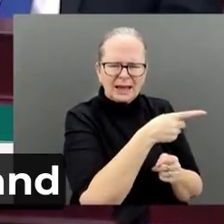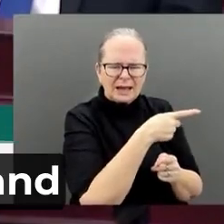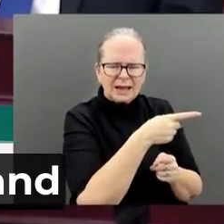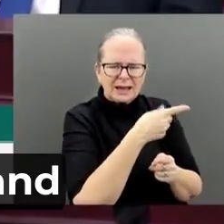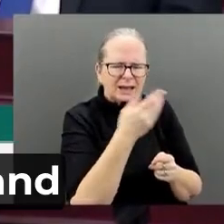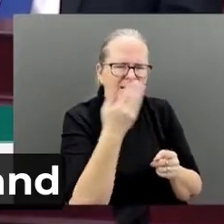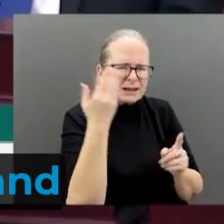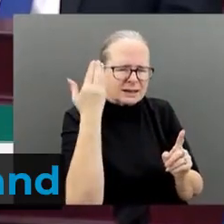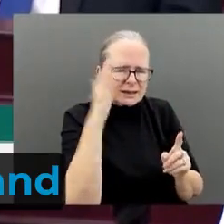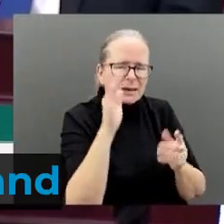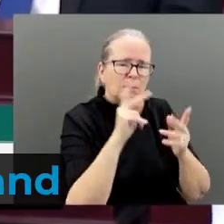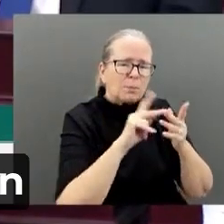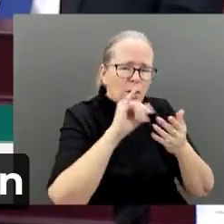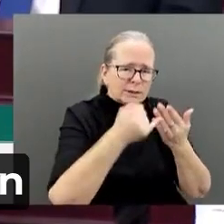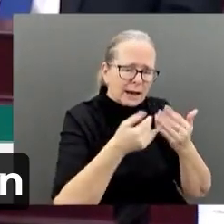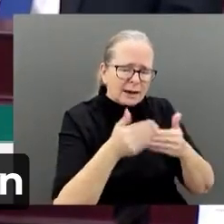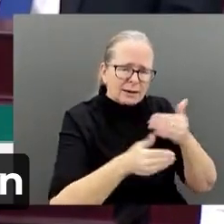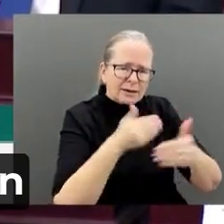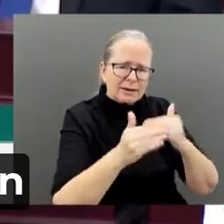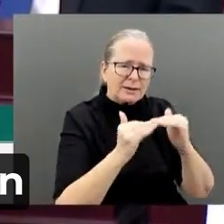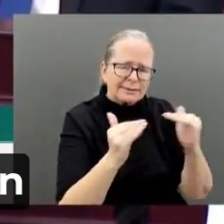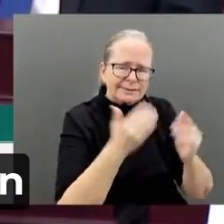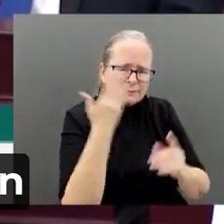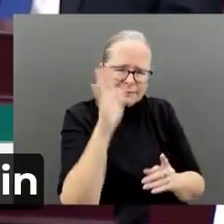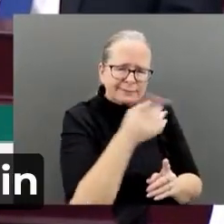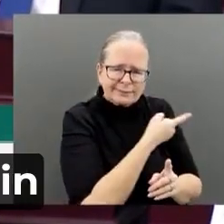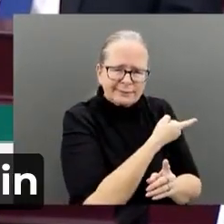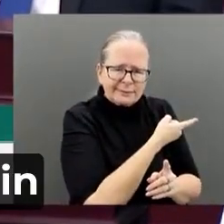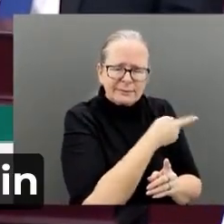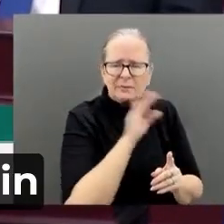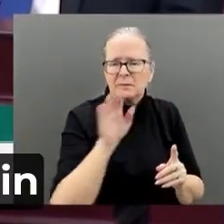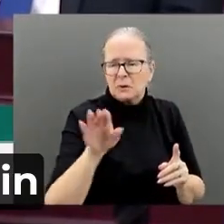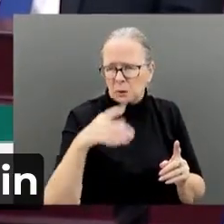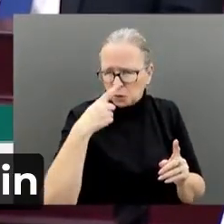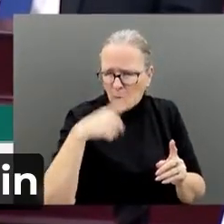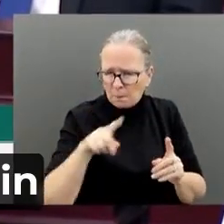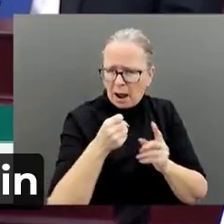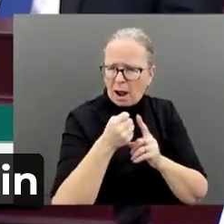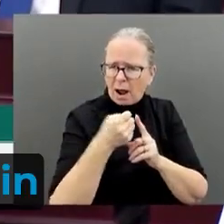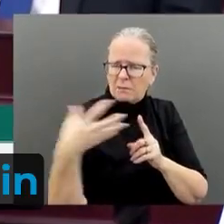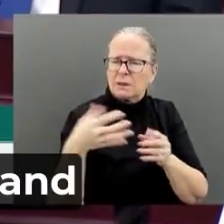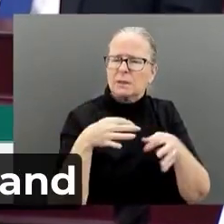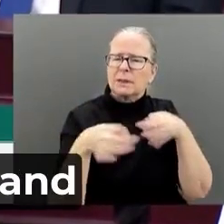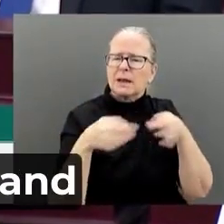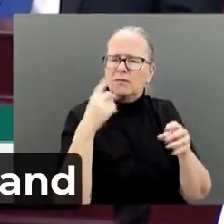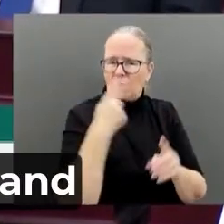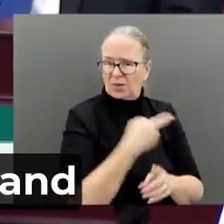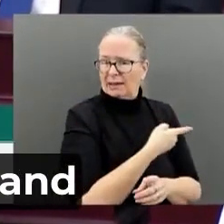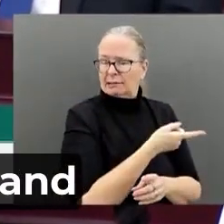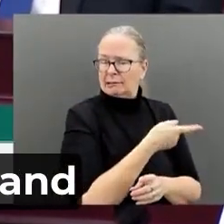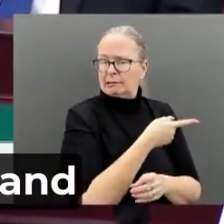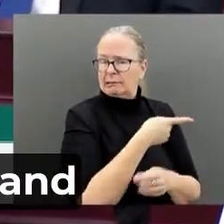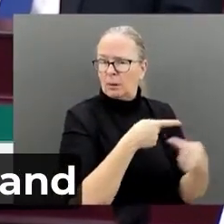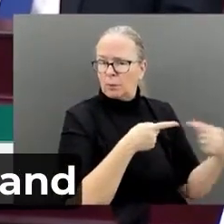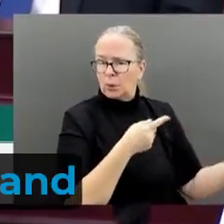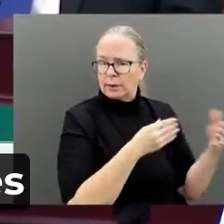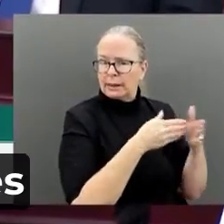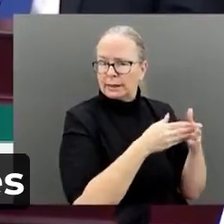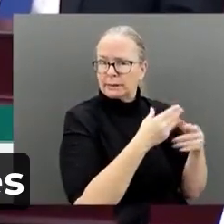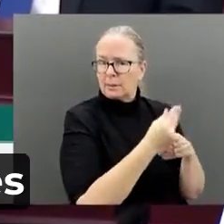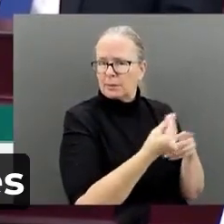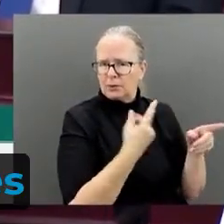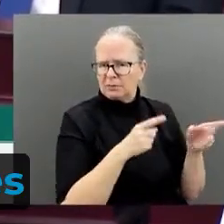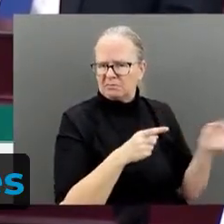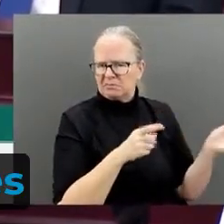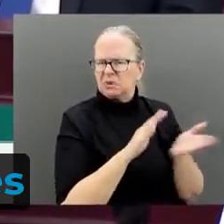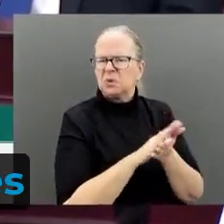for the benefit of the House, and especially for the opposition, outline the different stages in school development projects and the